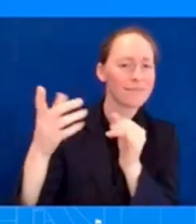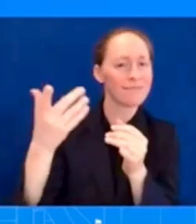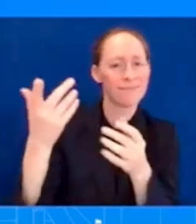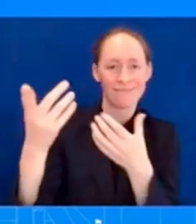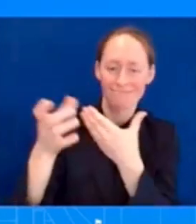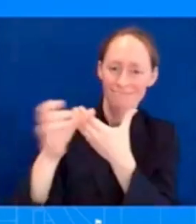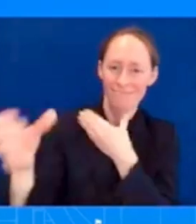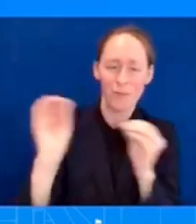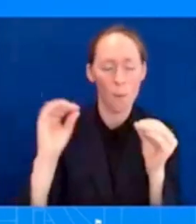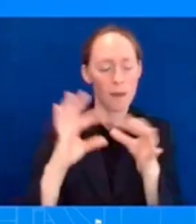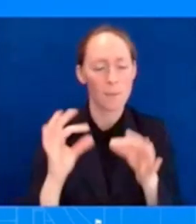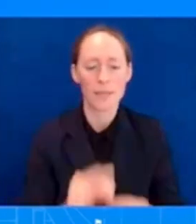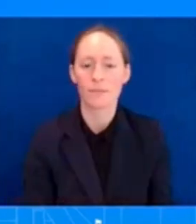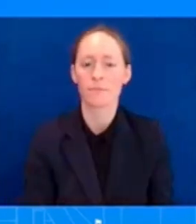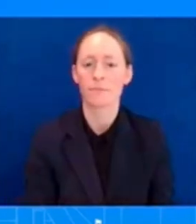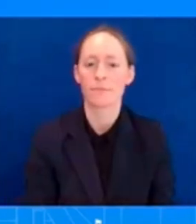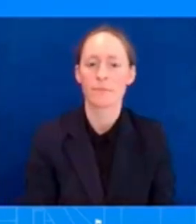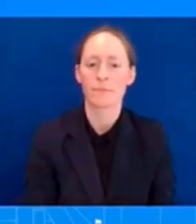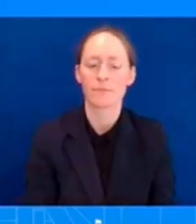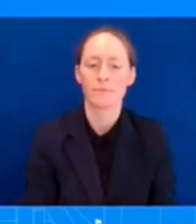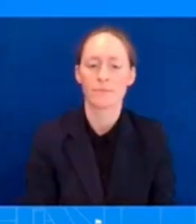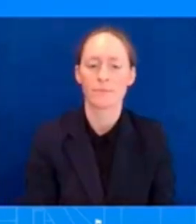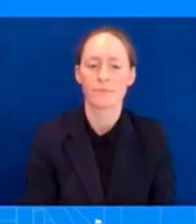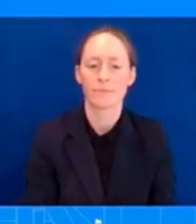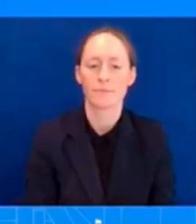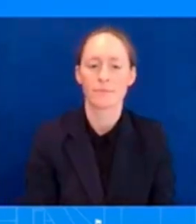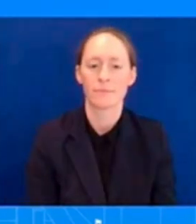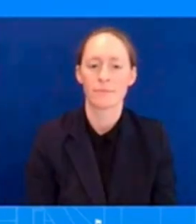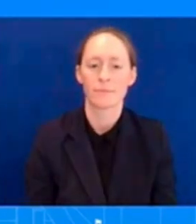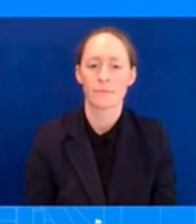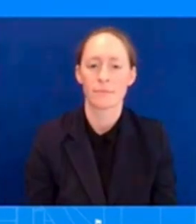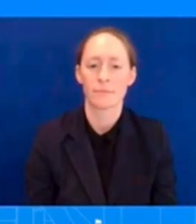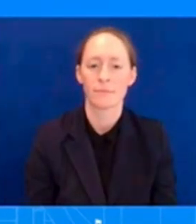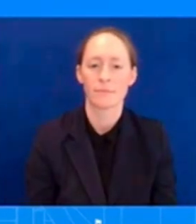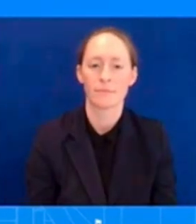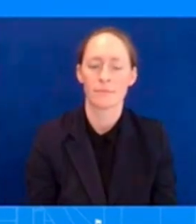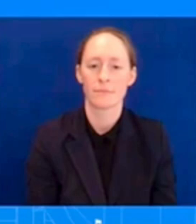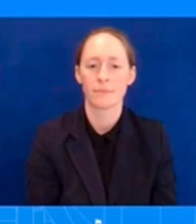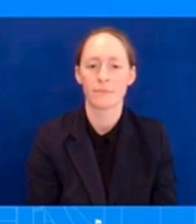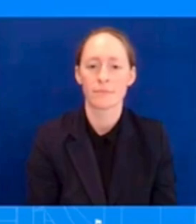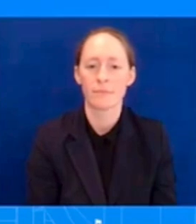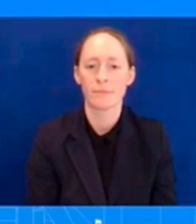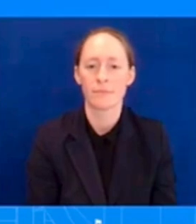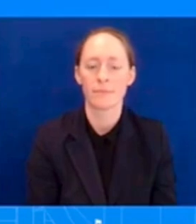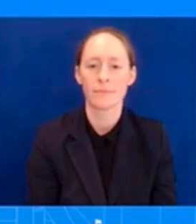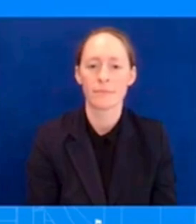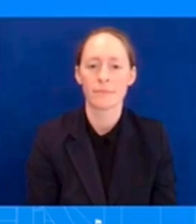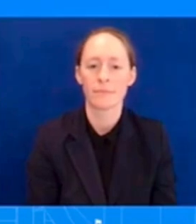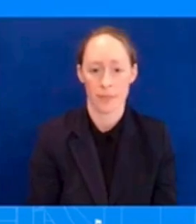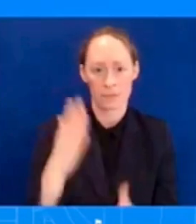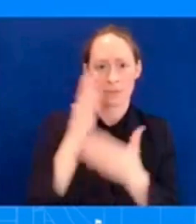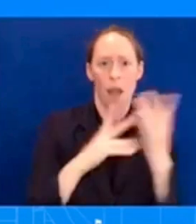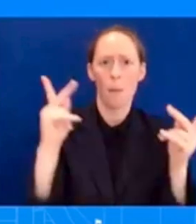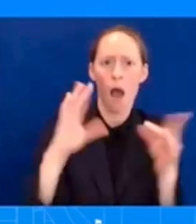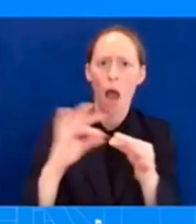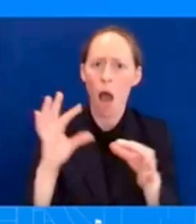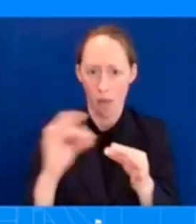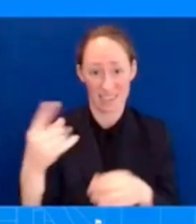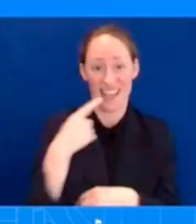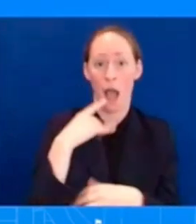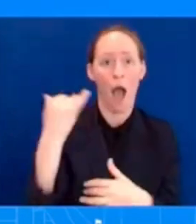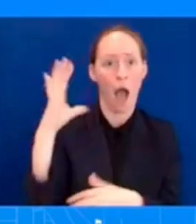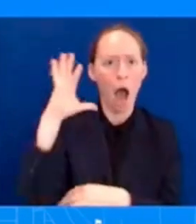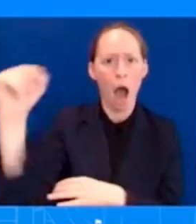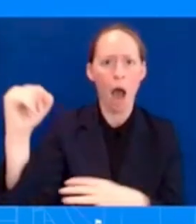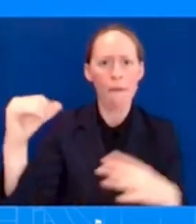to critics who have suggested that the President should not have been vacationing at the beach over the weekend as the Maui crisis